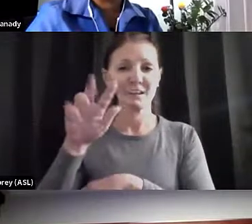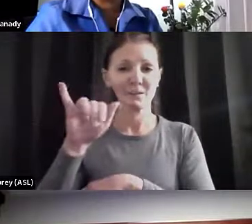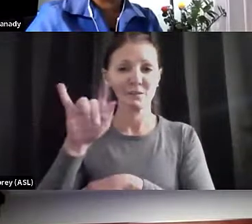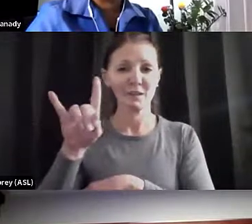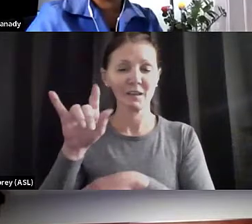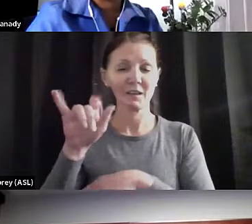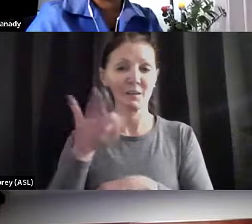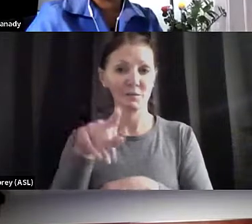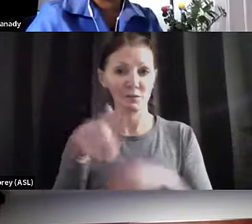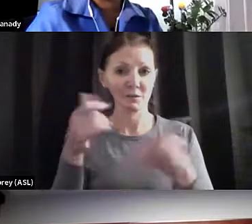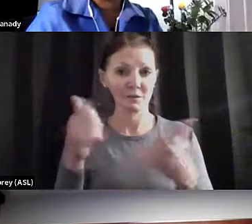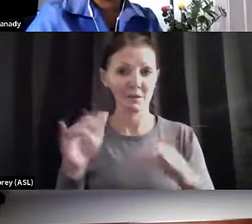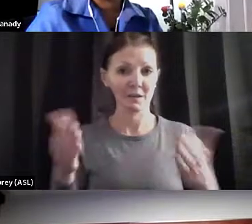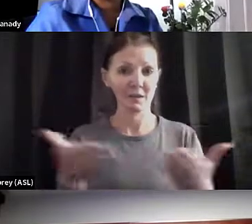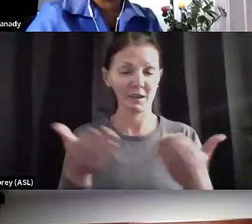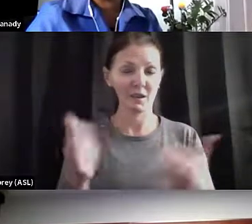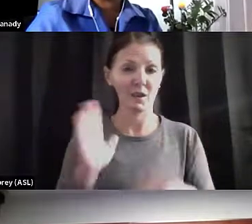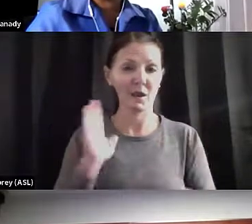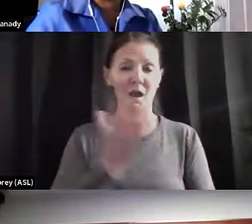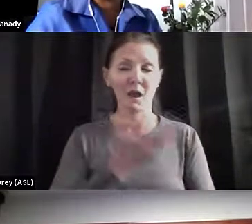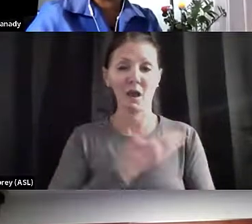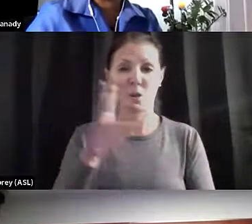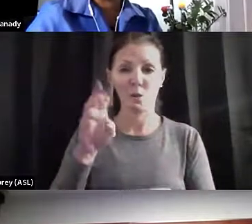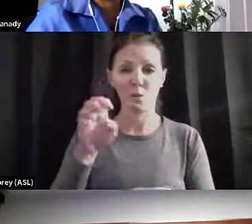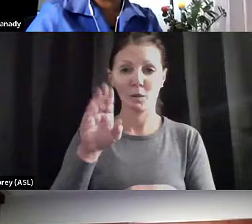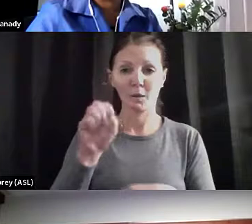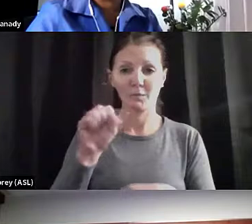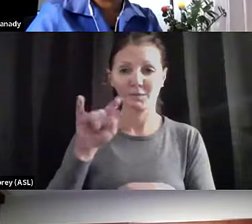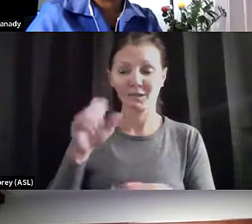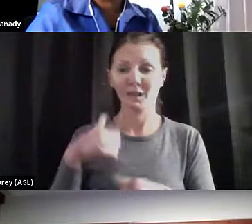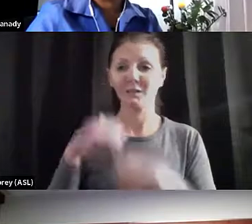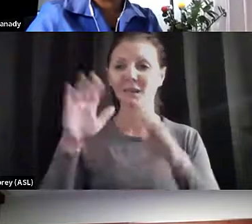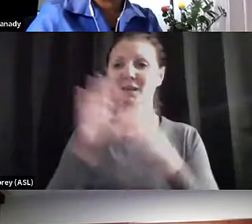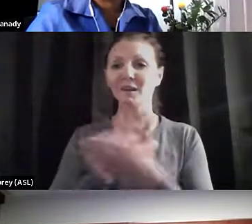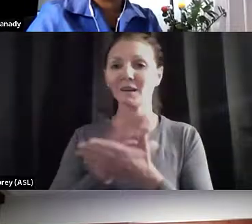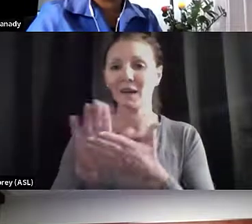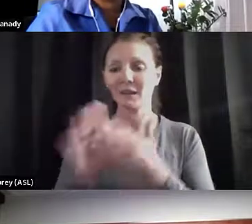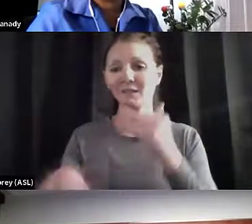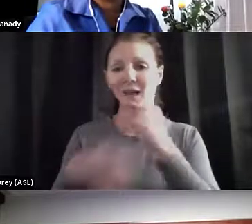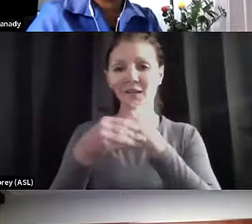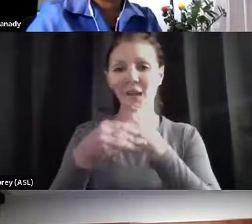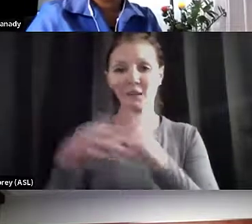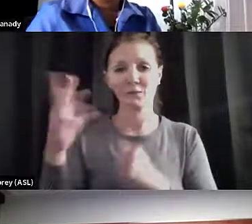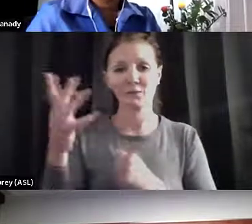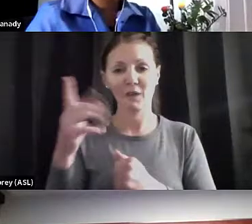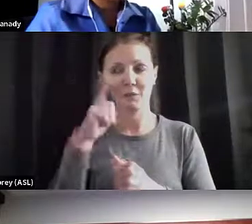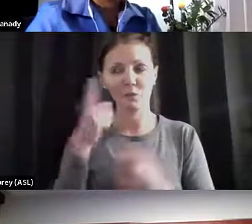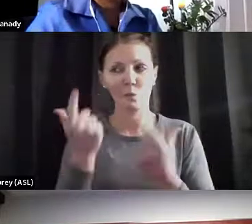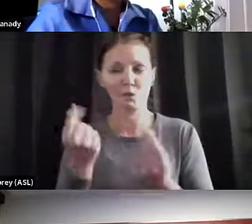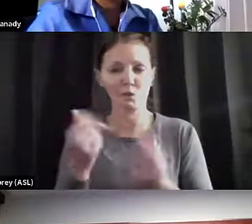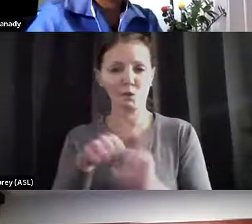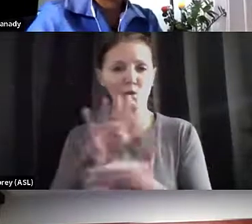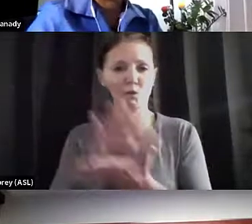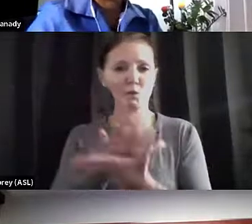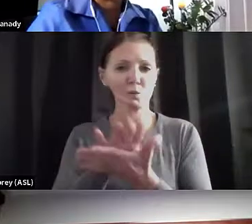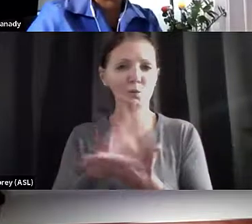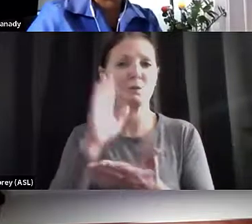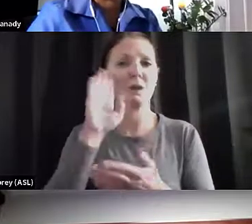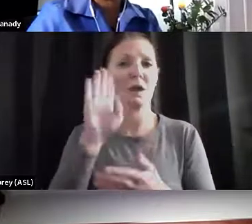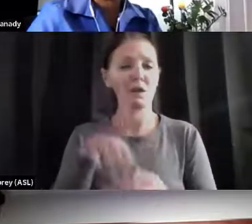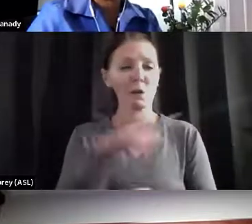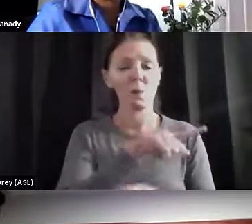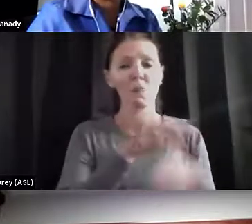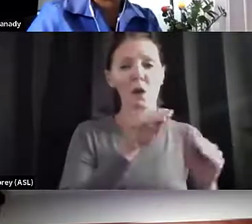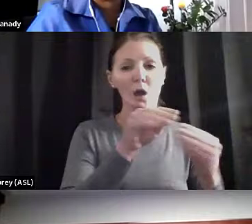website, has a nice scenarios document. It's Addendum 5 as to what to do in schools. And I know the Office of Foreign Childhood has a companion